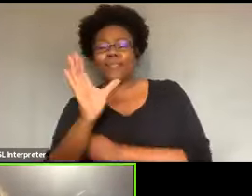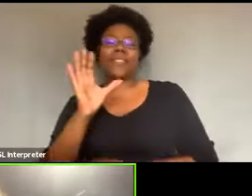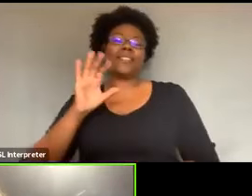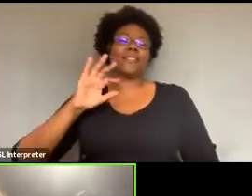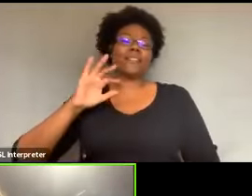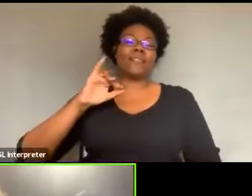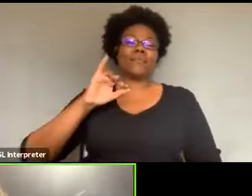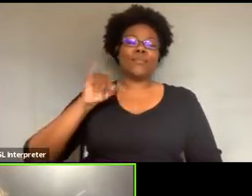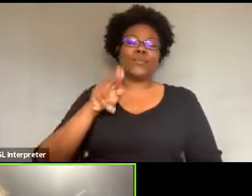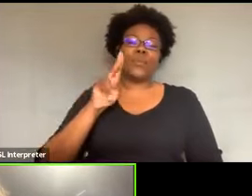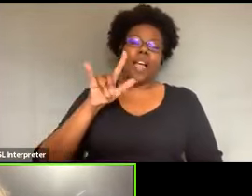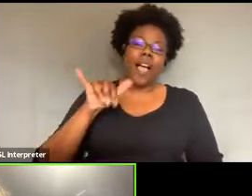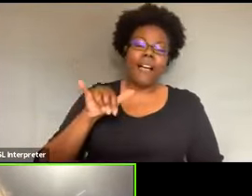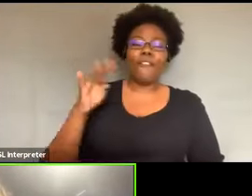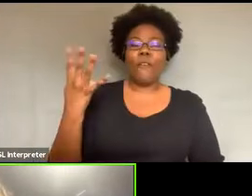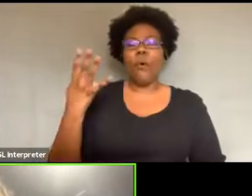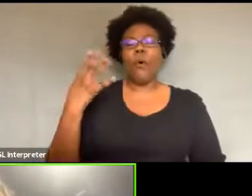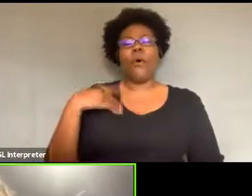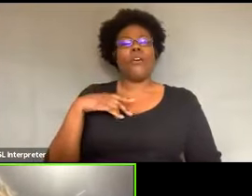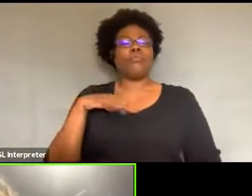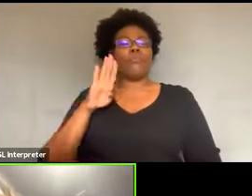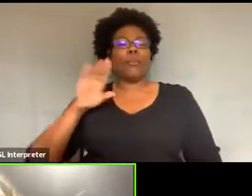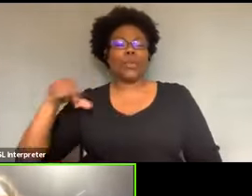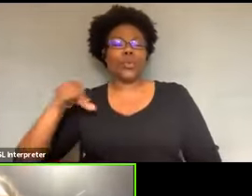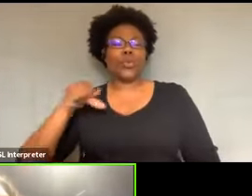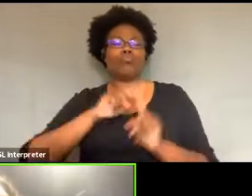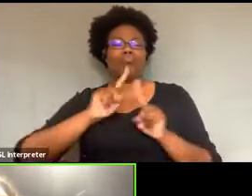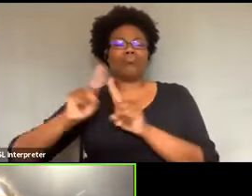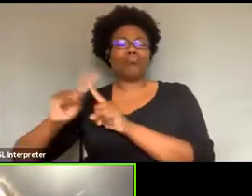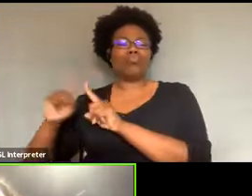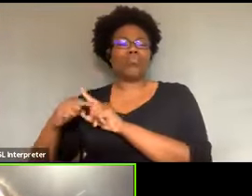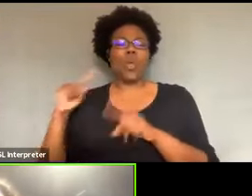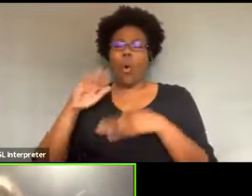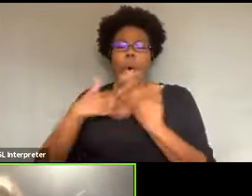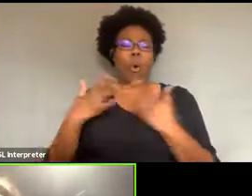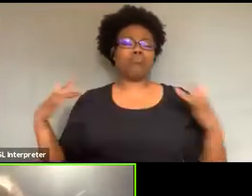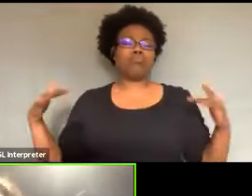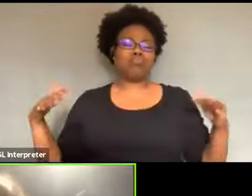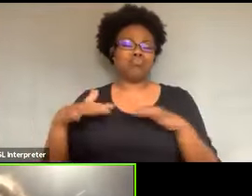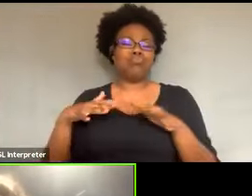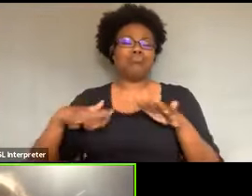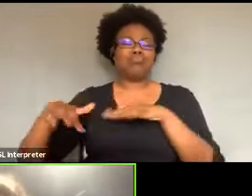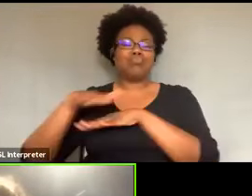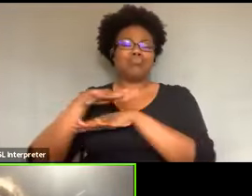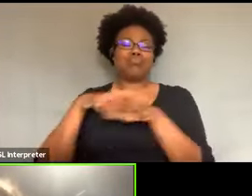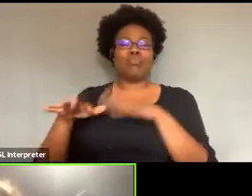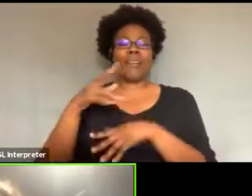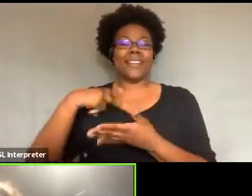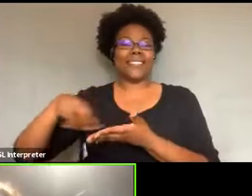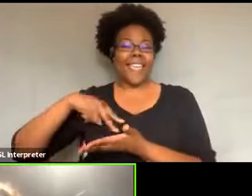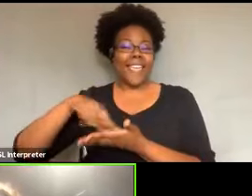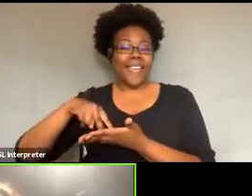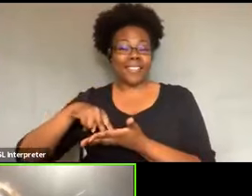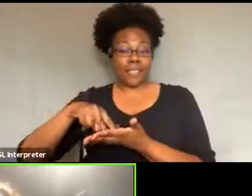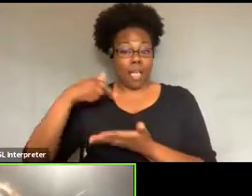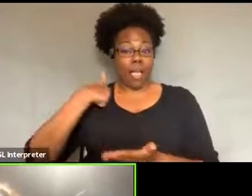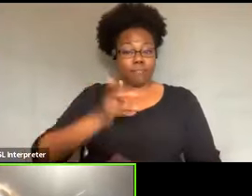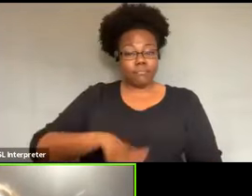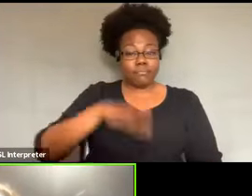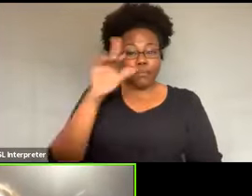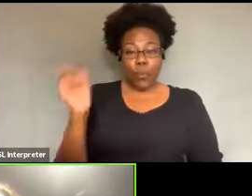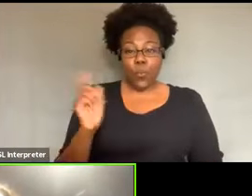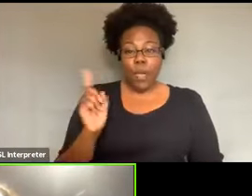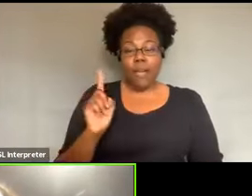barbecues, all that kind of stuff. We were always, it was, you know, I was, I grew up on the South side of Chicago and that